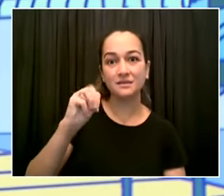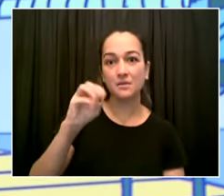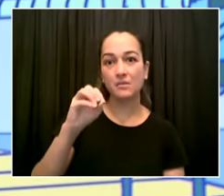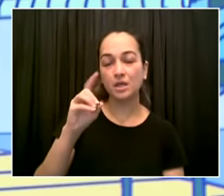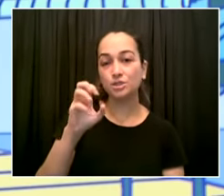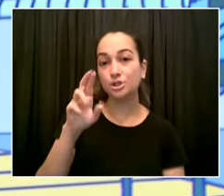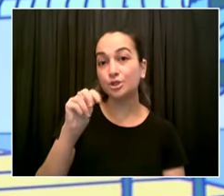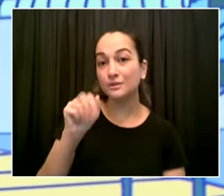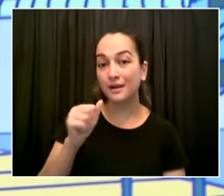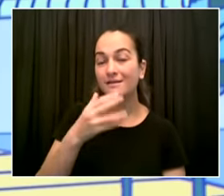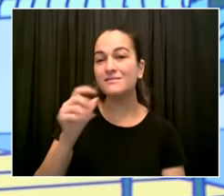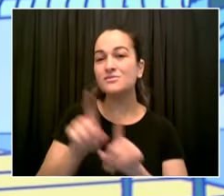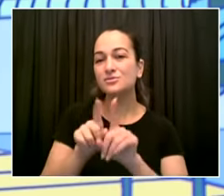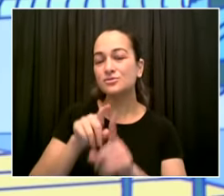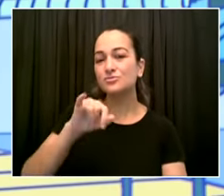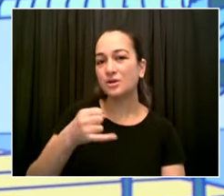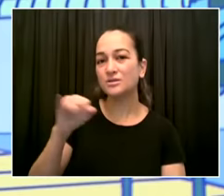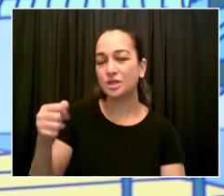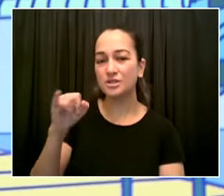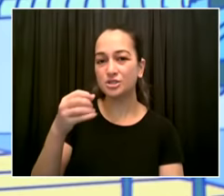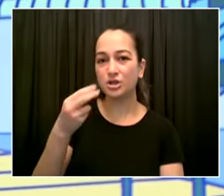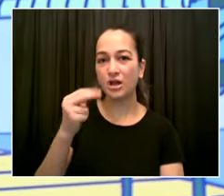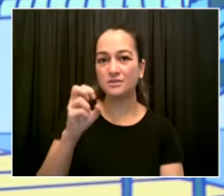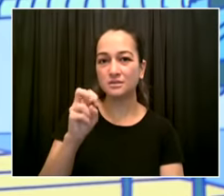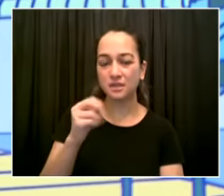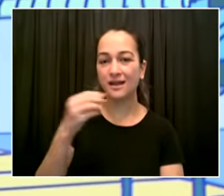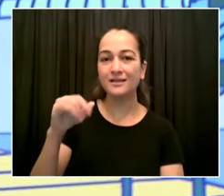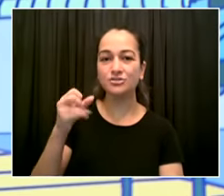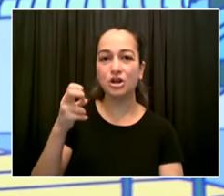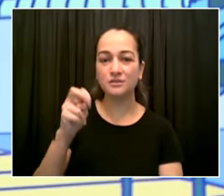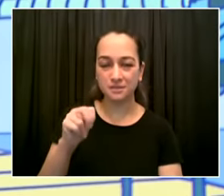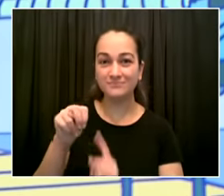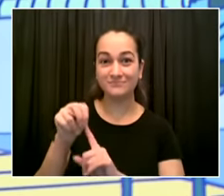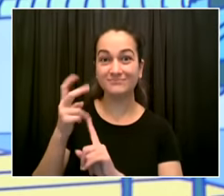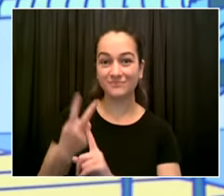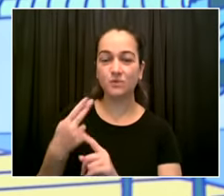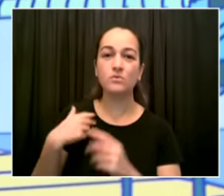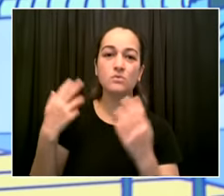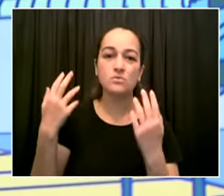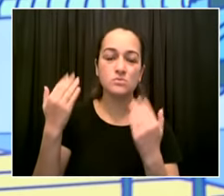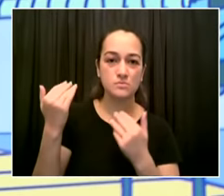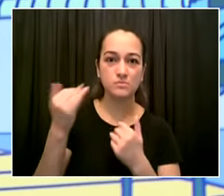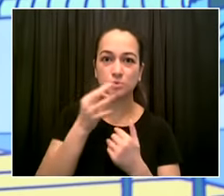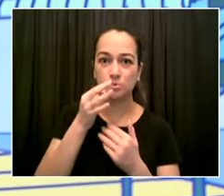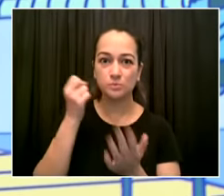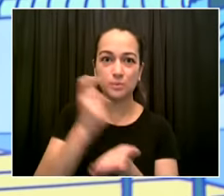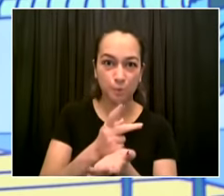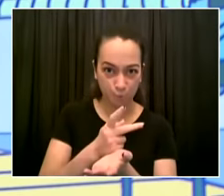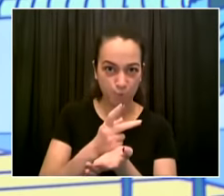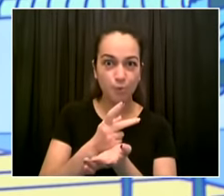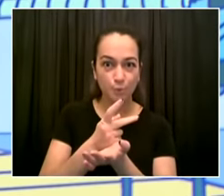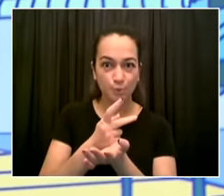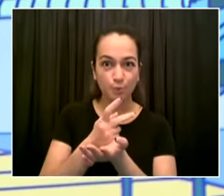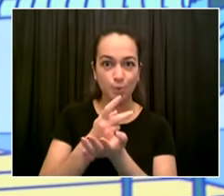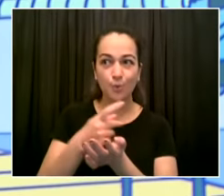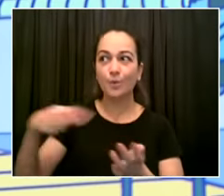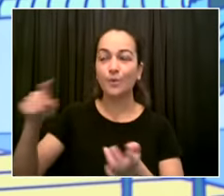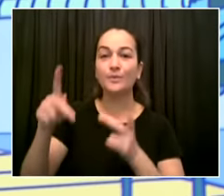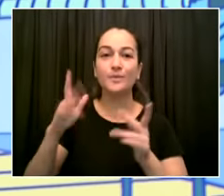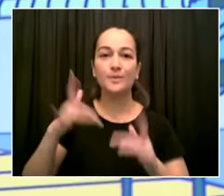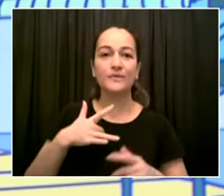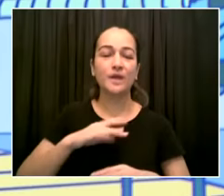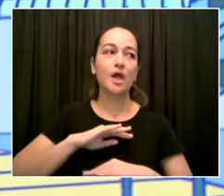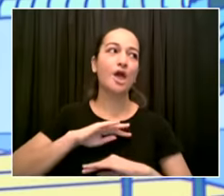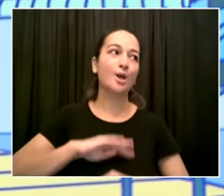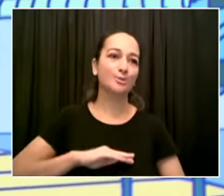be feel much more comfortable much more ready if they hear that but here's the thing i care about the most and the